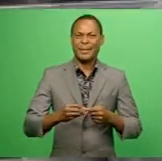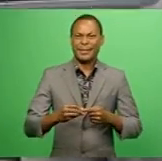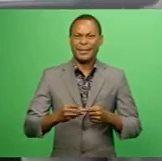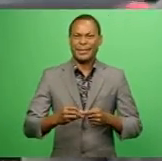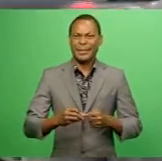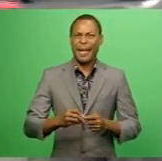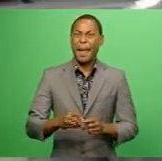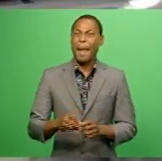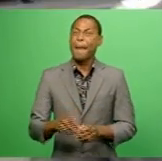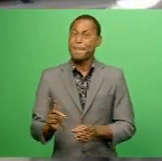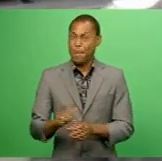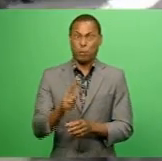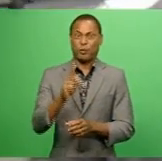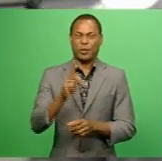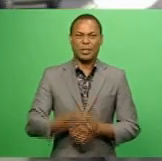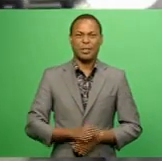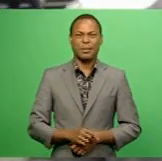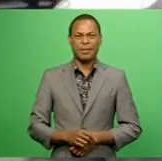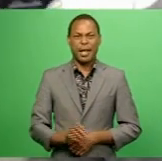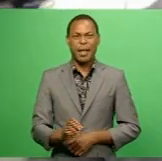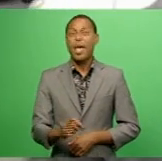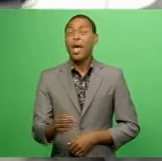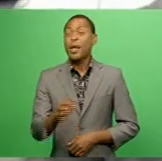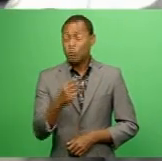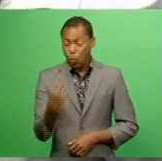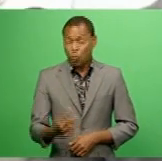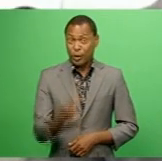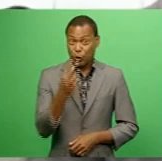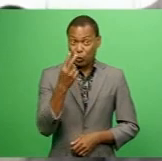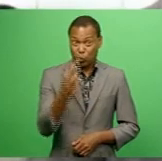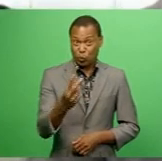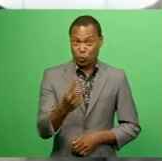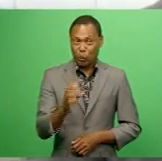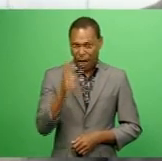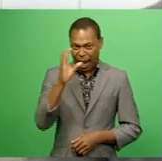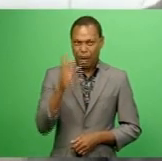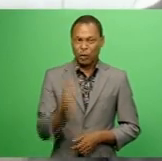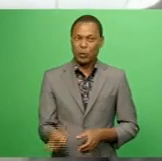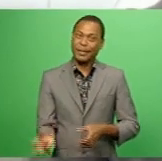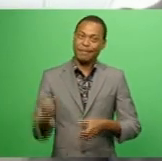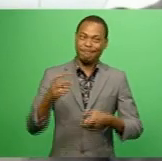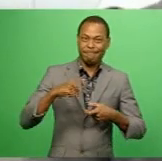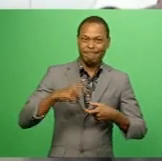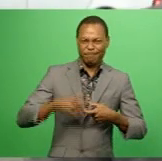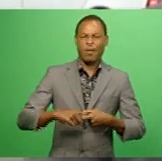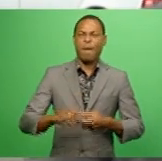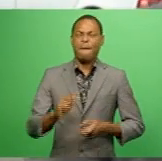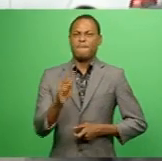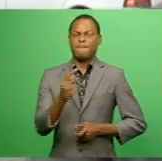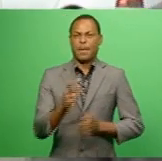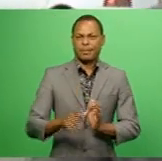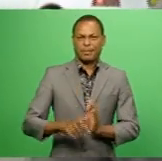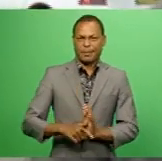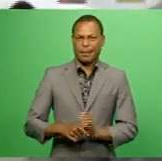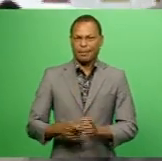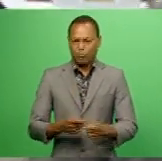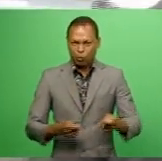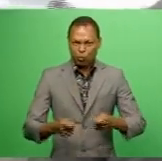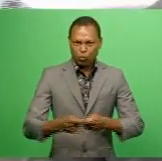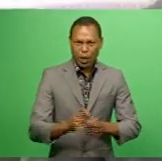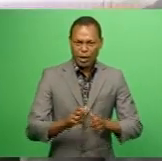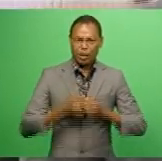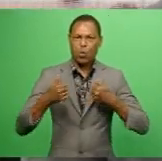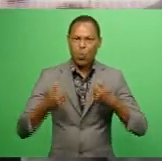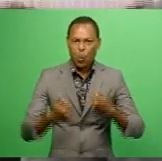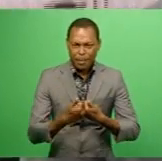It is also one of the only two Pacific island countries that is part of the first trade agreement that has climate change and